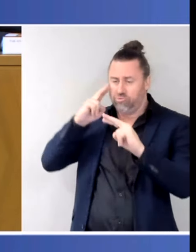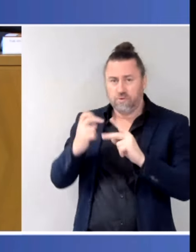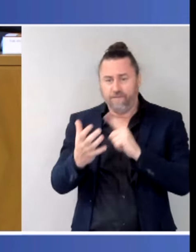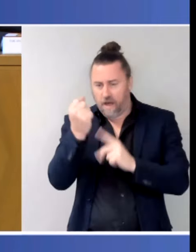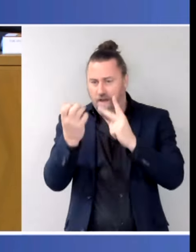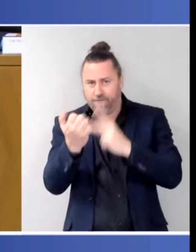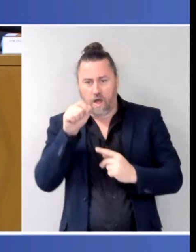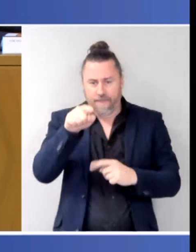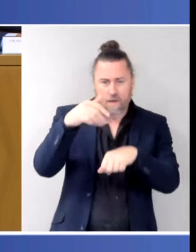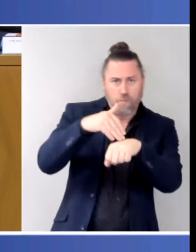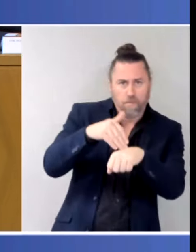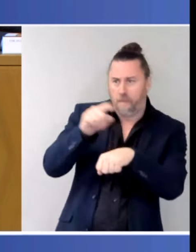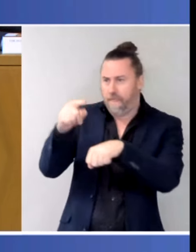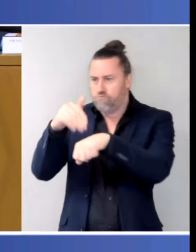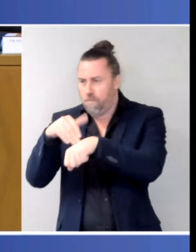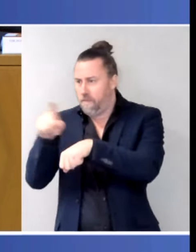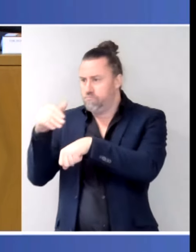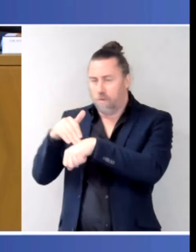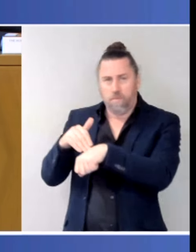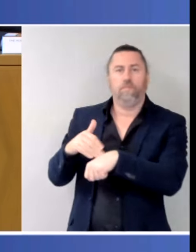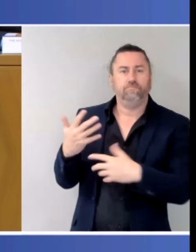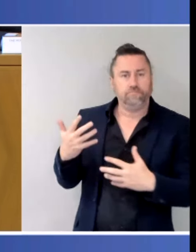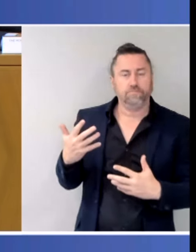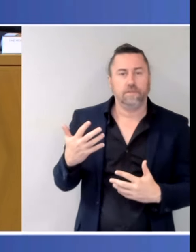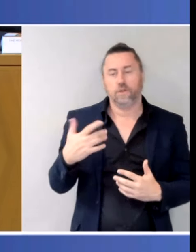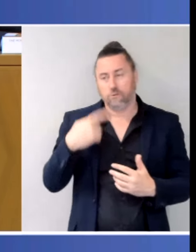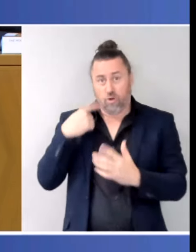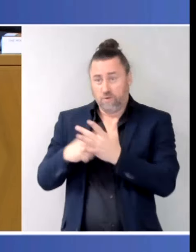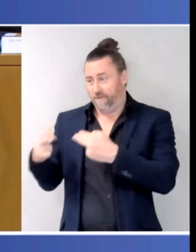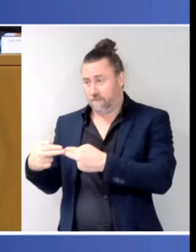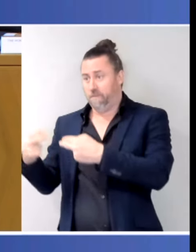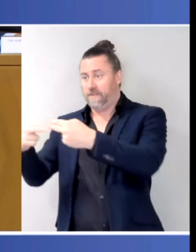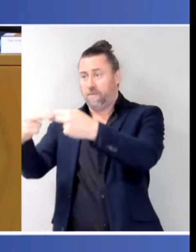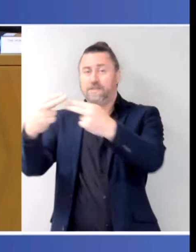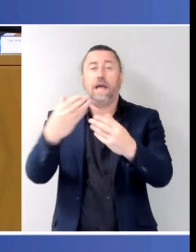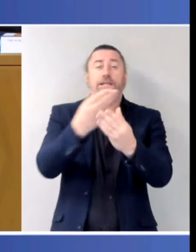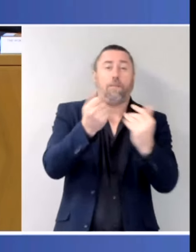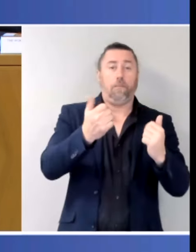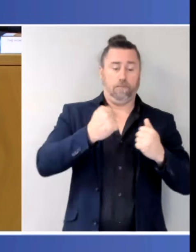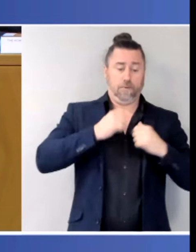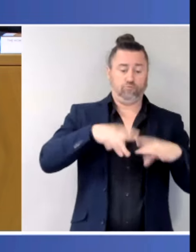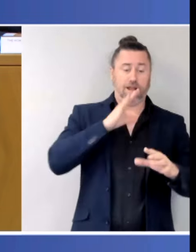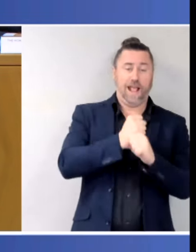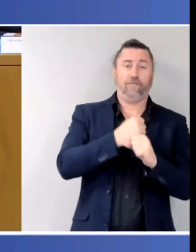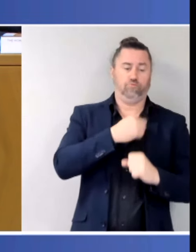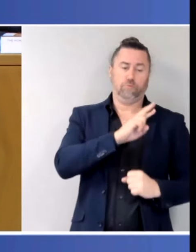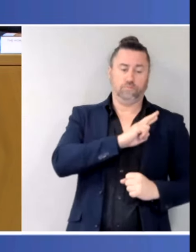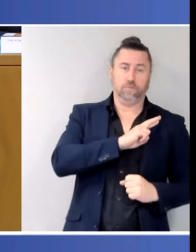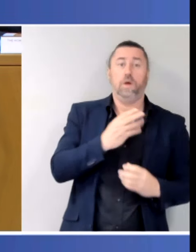we're working through. Some of those are Commonwealth, some of those are state. On the Commonwealth level, with regard to gambling,